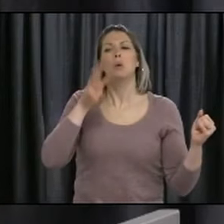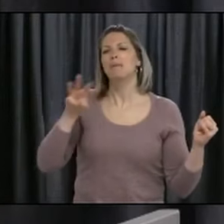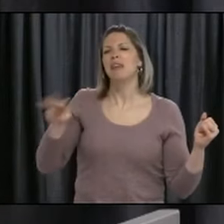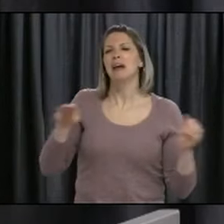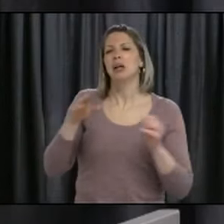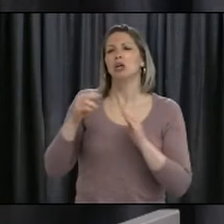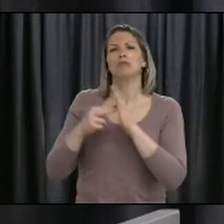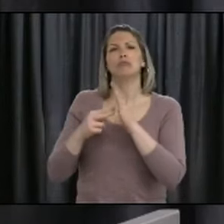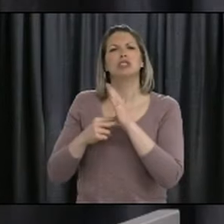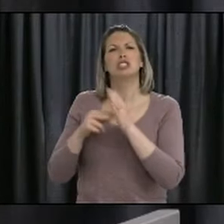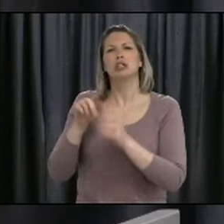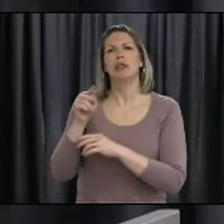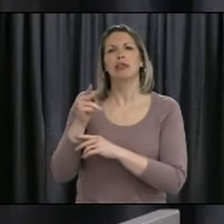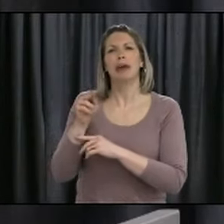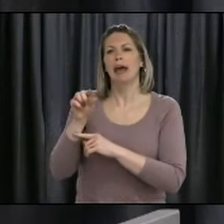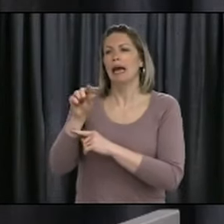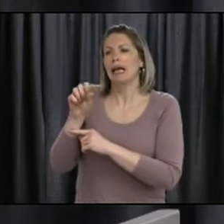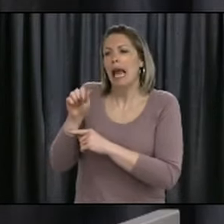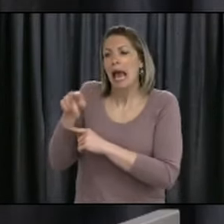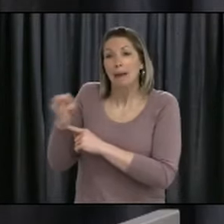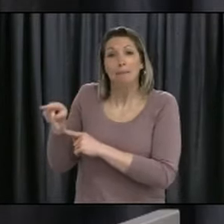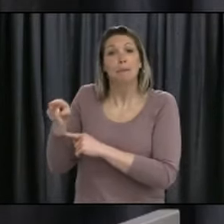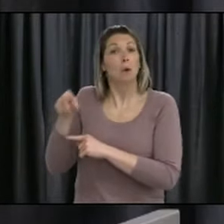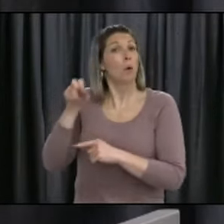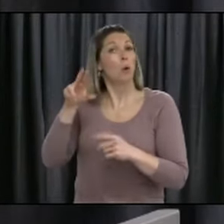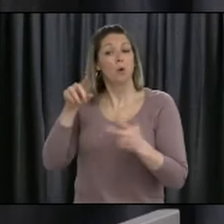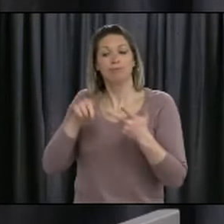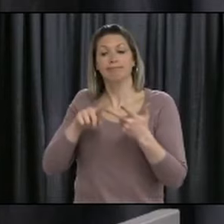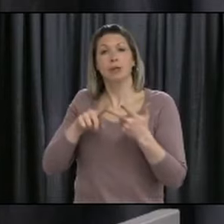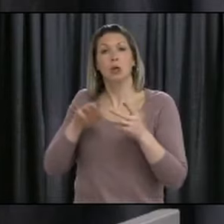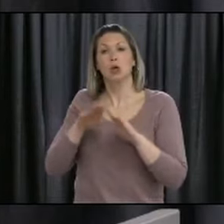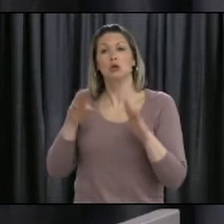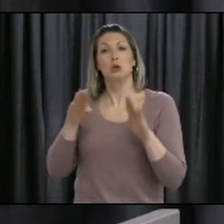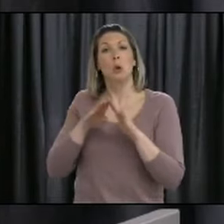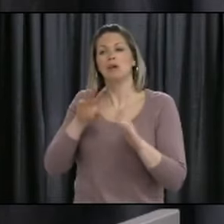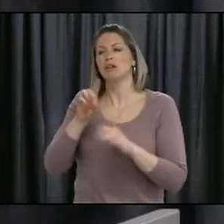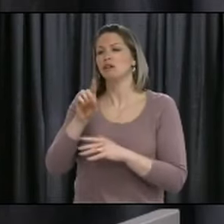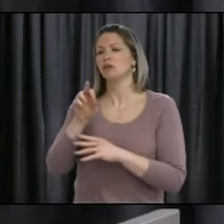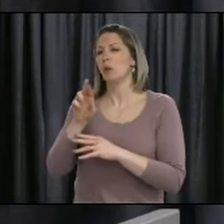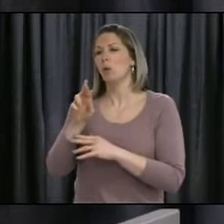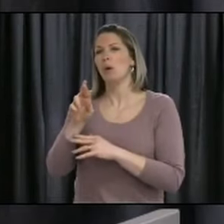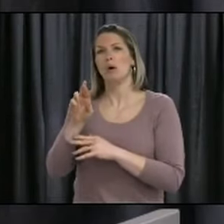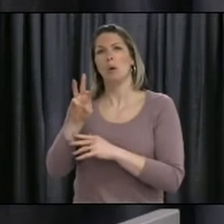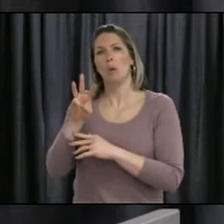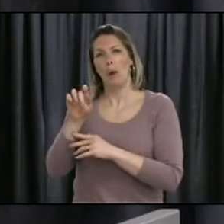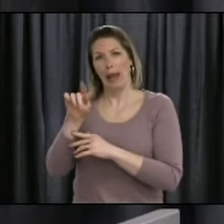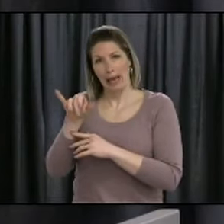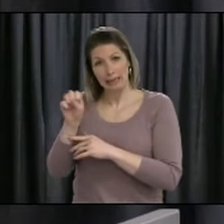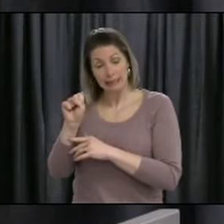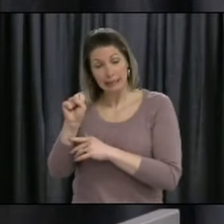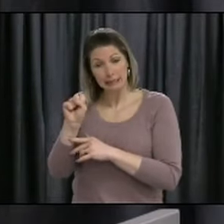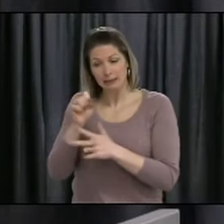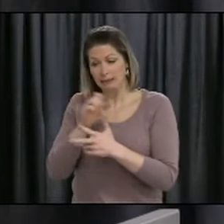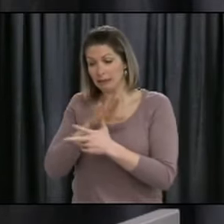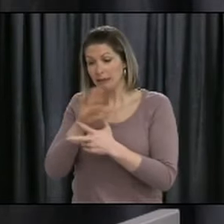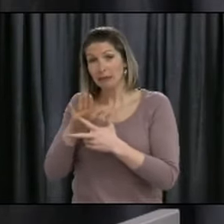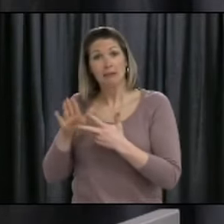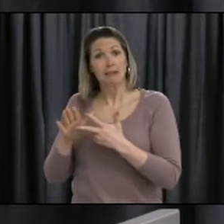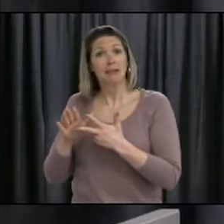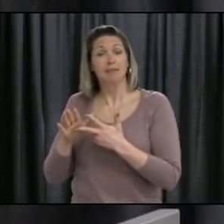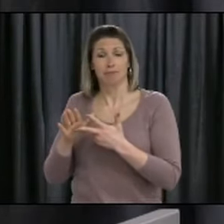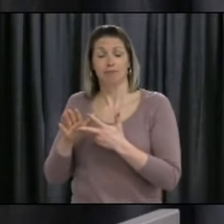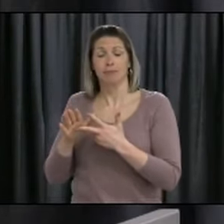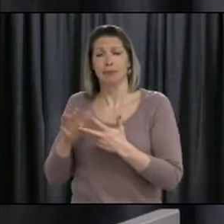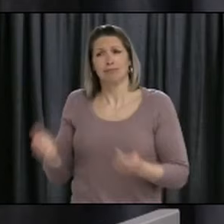help from doorways. And I would encourage any and all of you who are finding this particularly stressful to use whatever of those